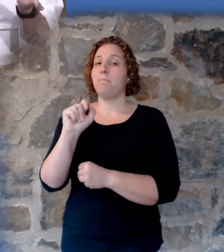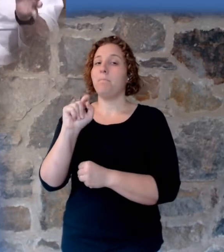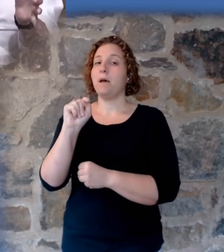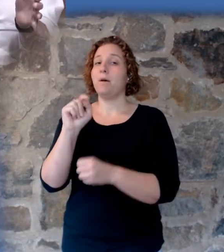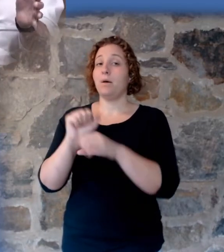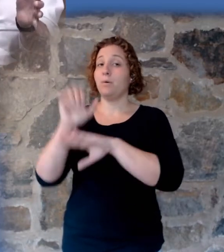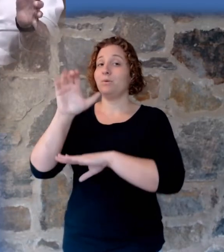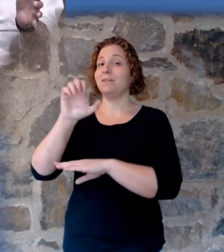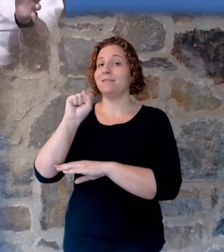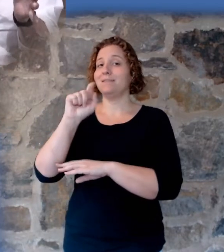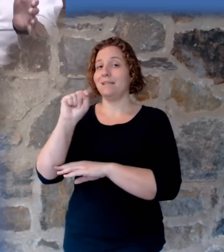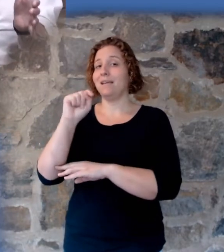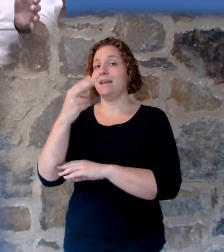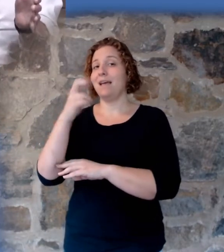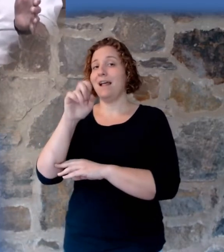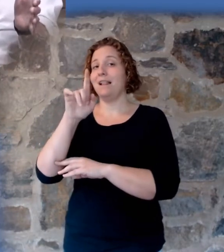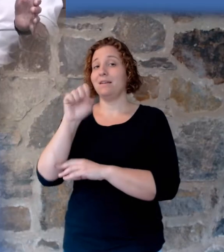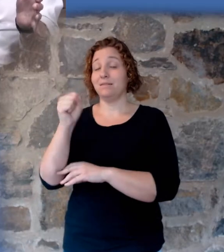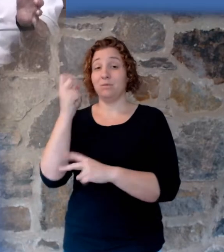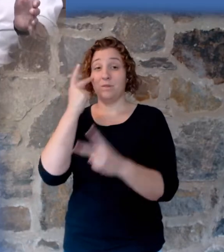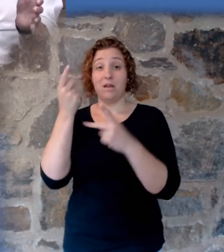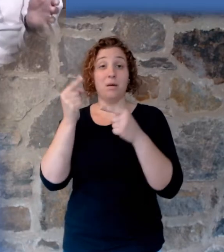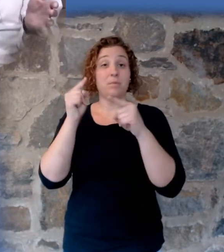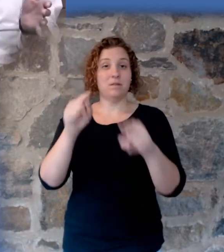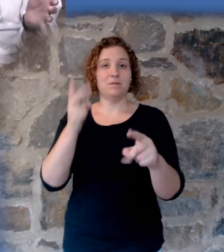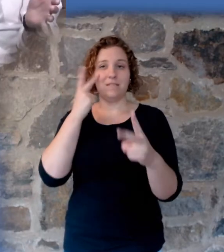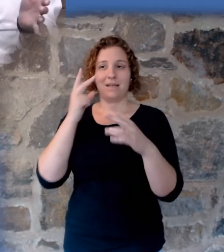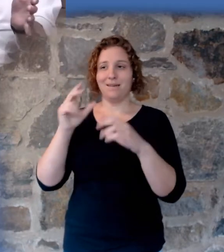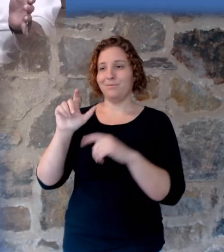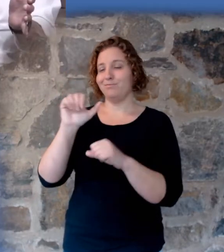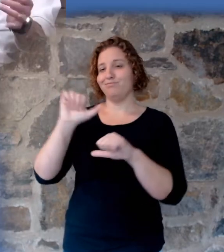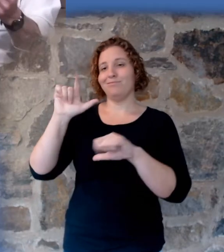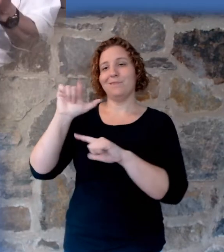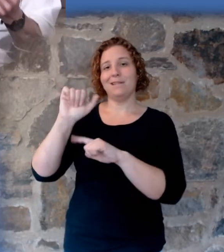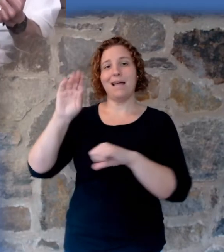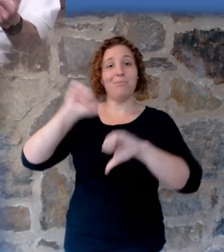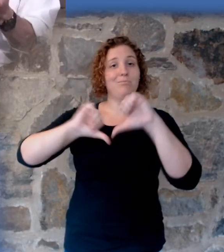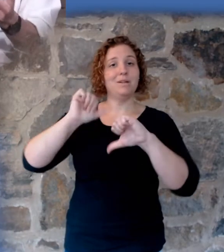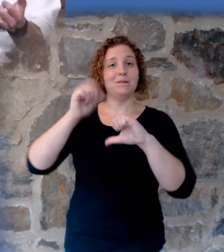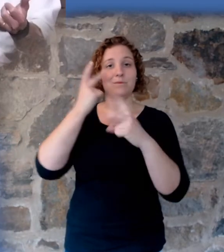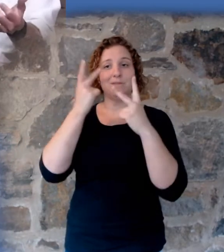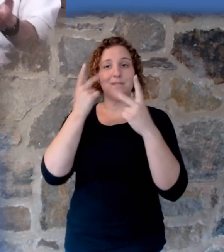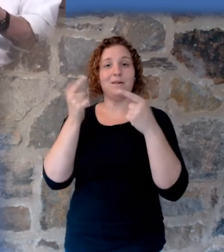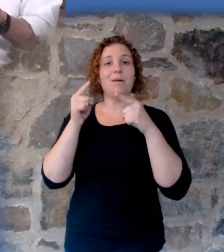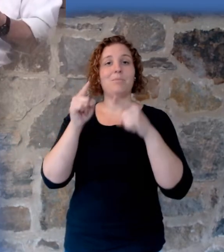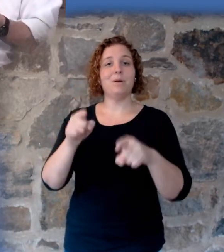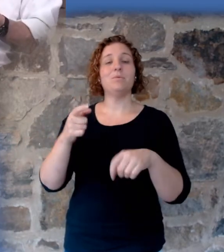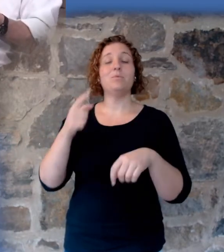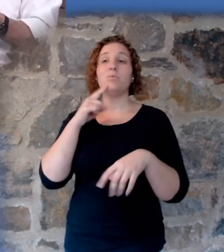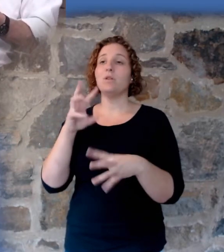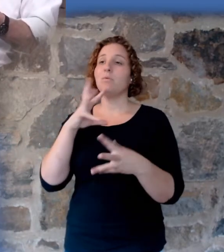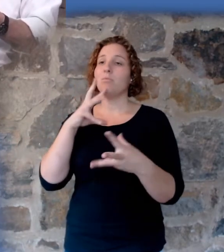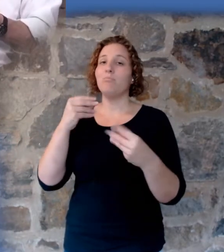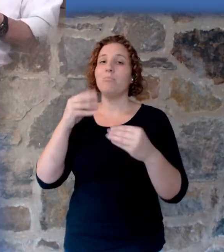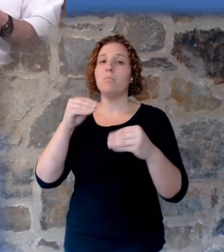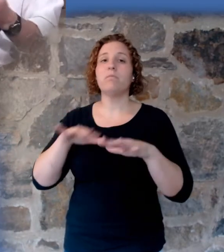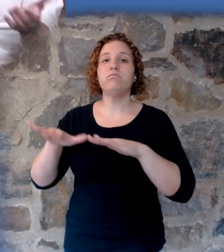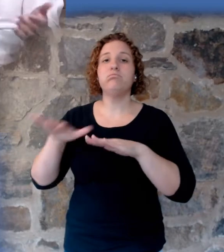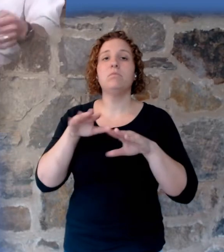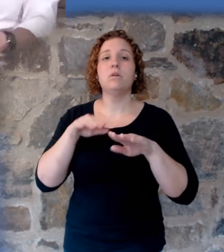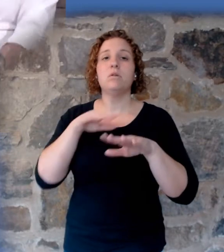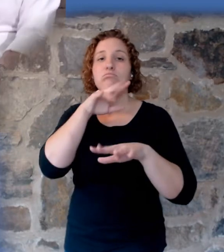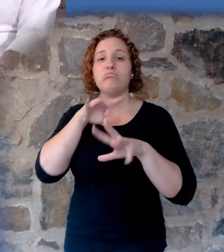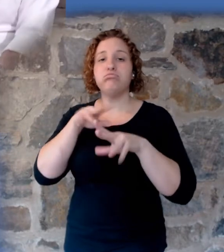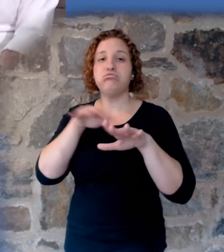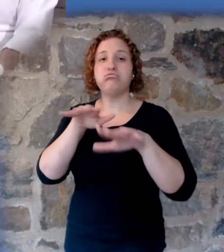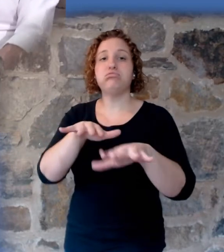of what can happen geologically in a short matter of time with mud flows, water, and other things that happened. I